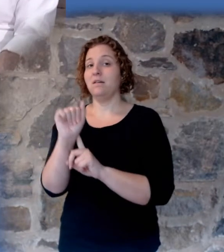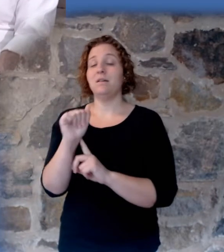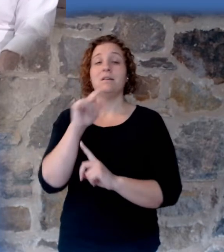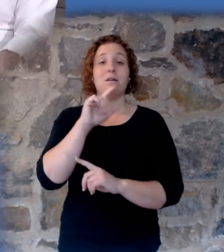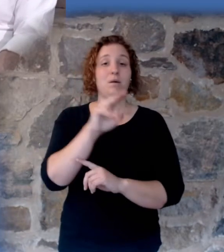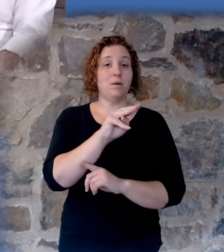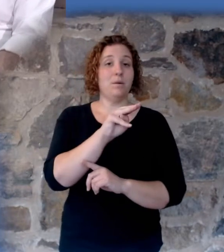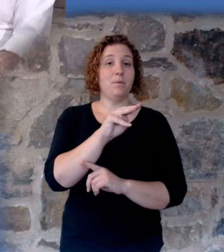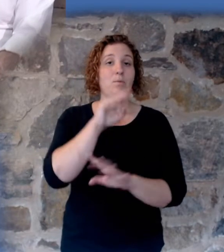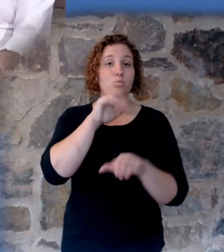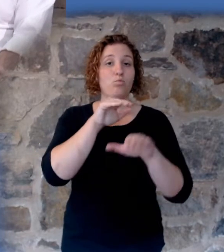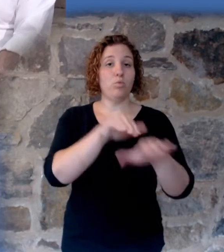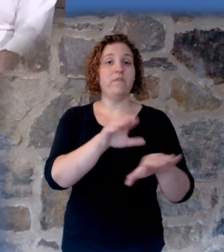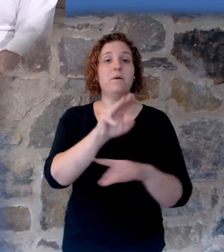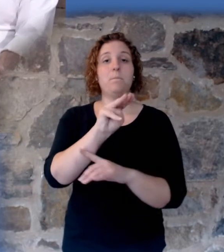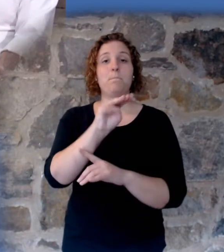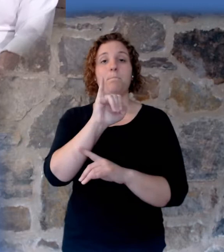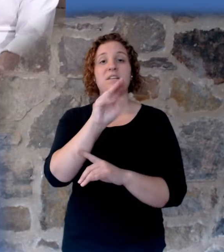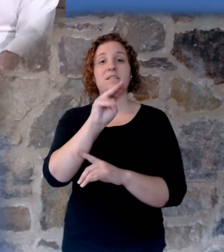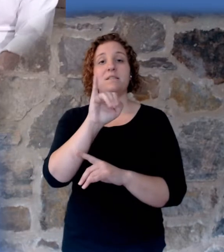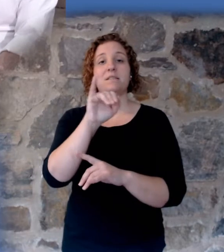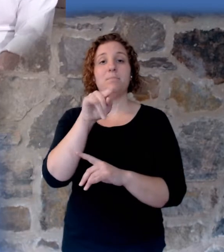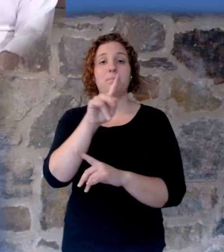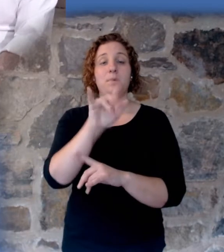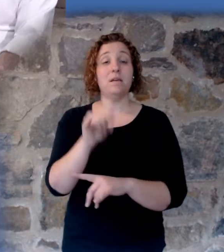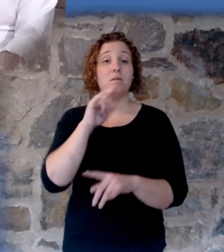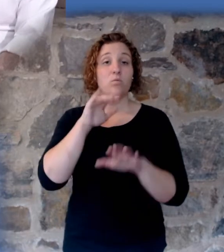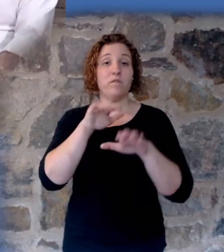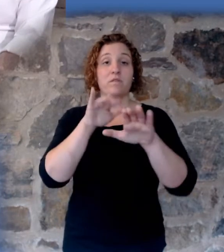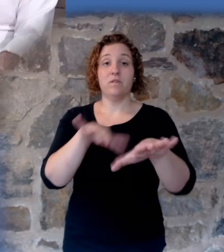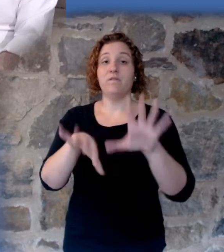Delta. At the end of the Colorado River, you'll find